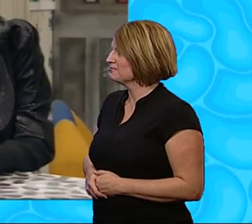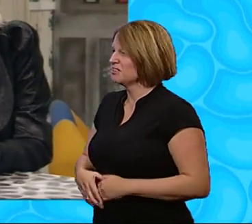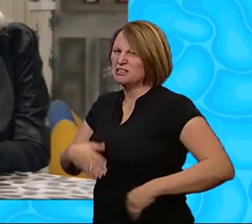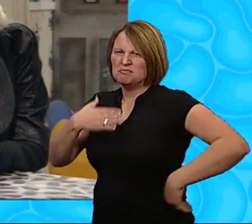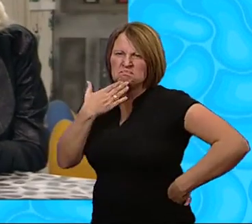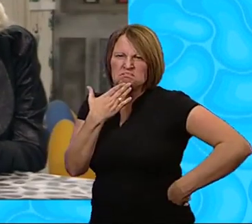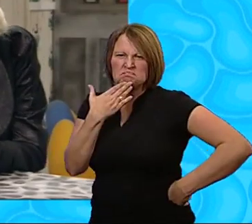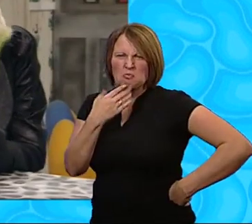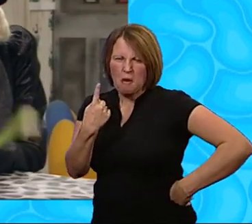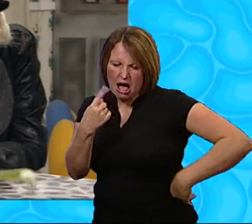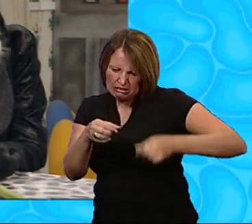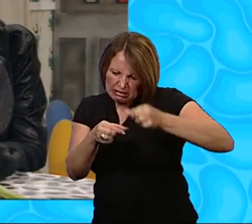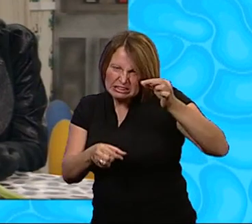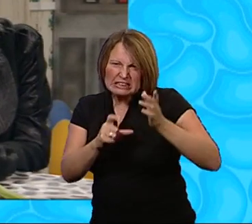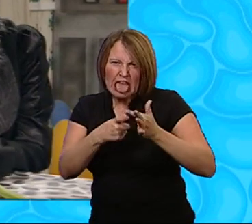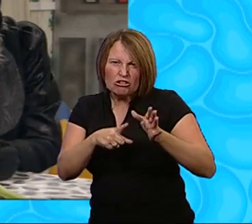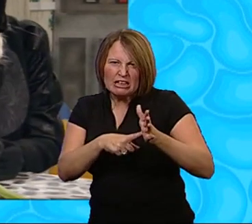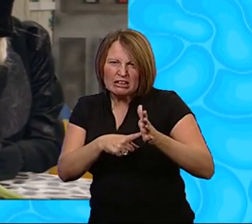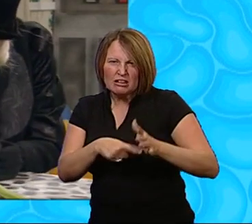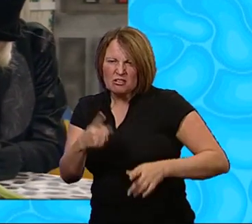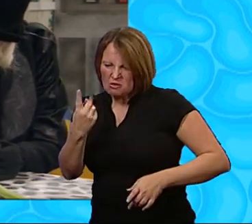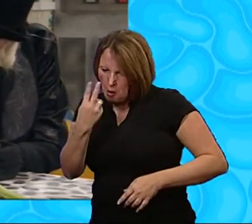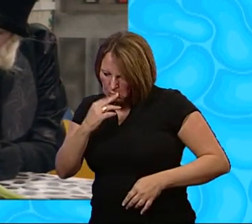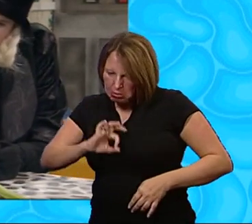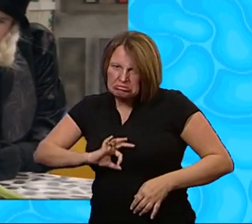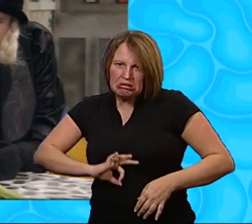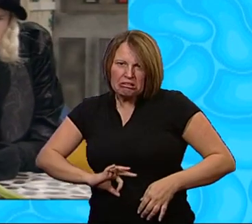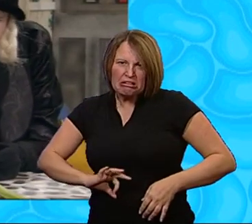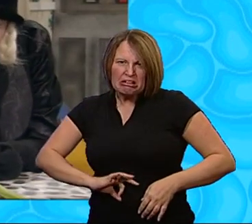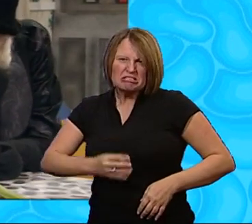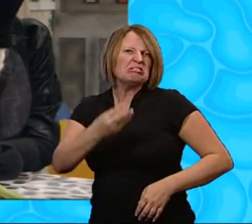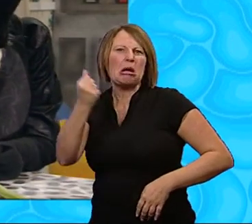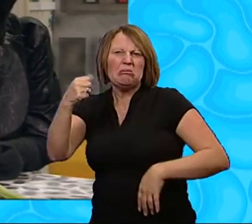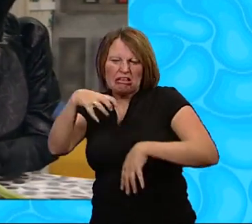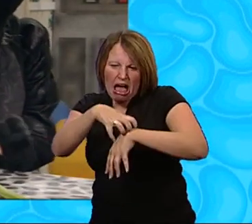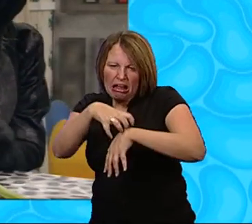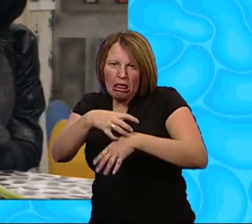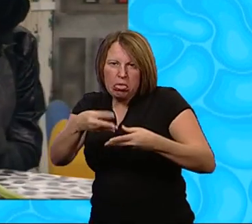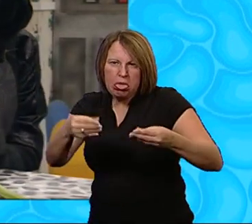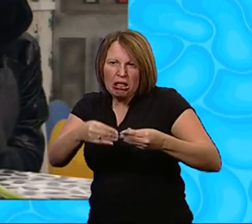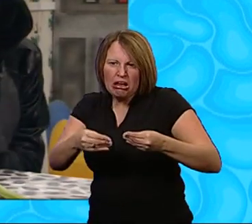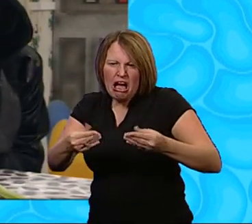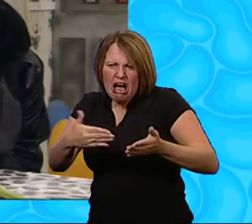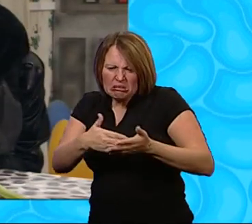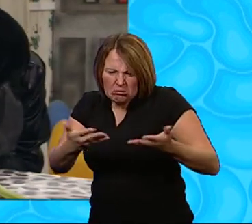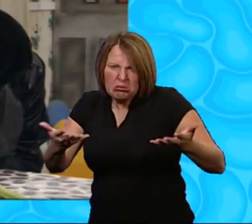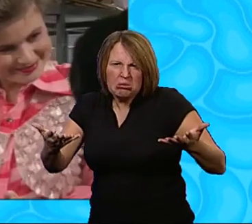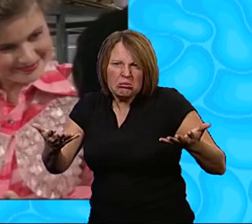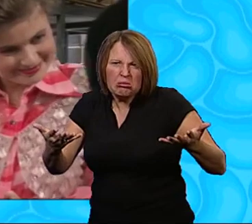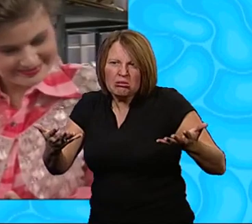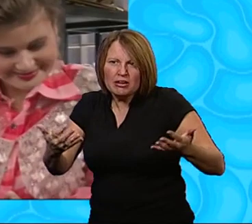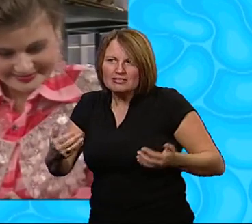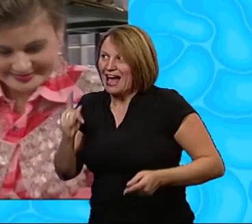piece of celery Some old buttons And a fluffy piece of cake